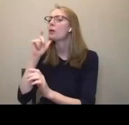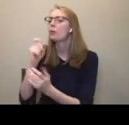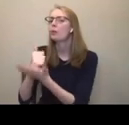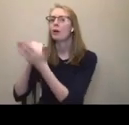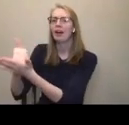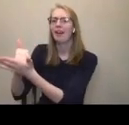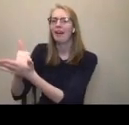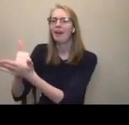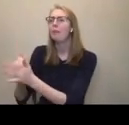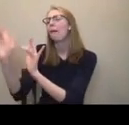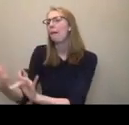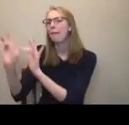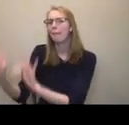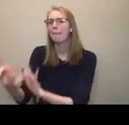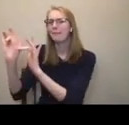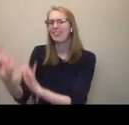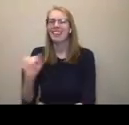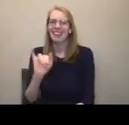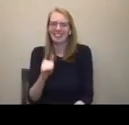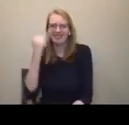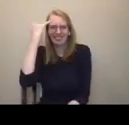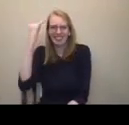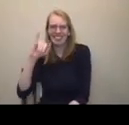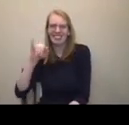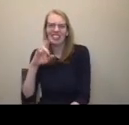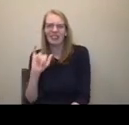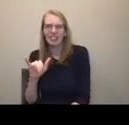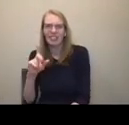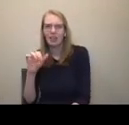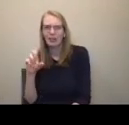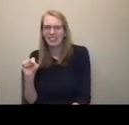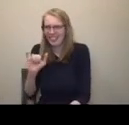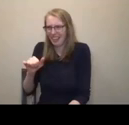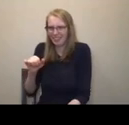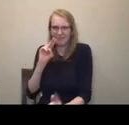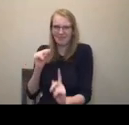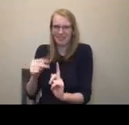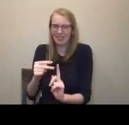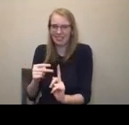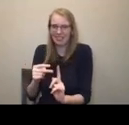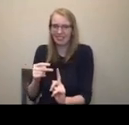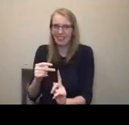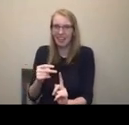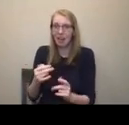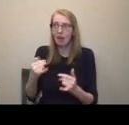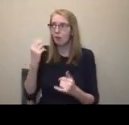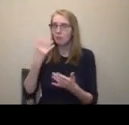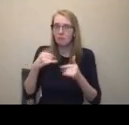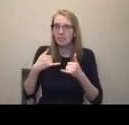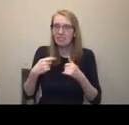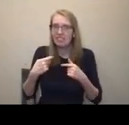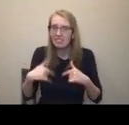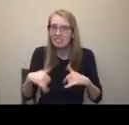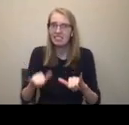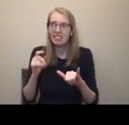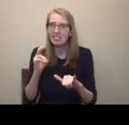poor, pitiable half humans. And although we're not using that language anymore, we do still see the same sort of fundraising events where we're raising money, not